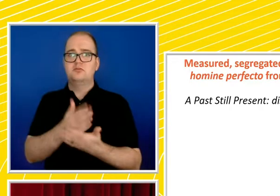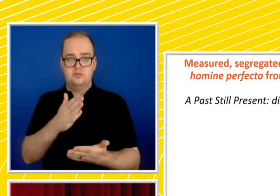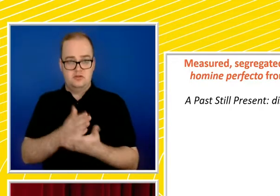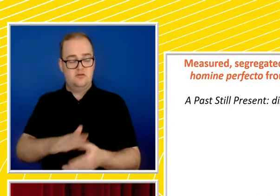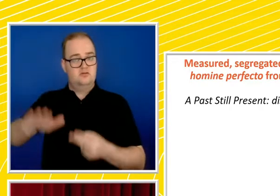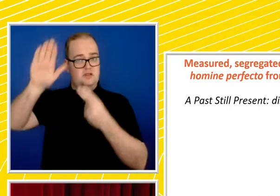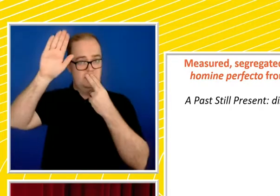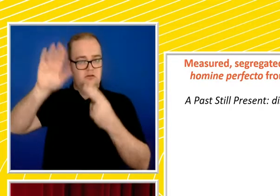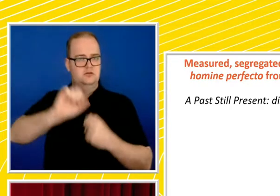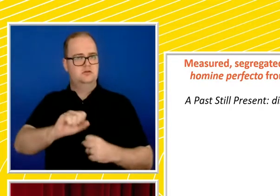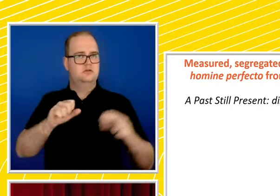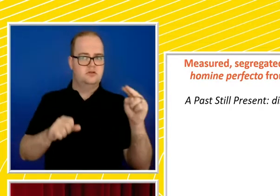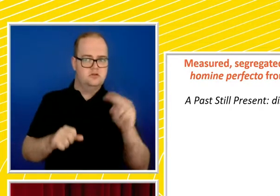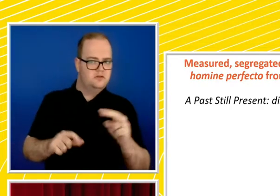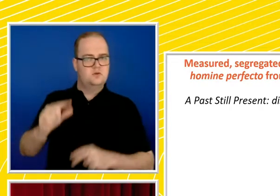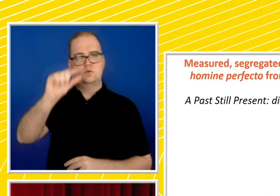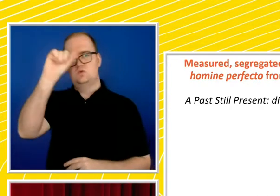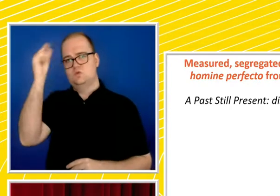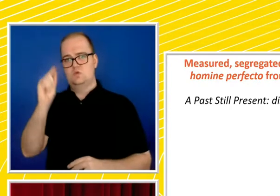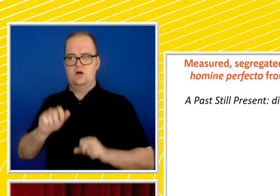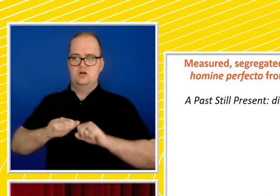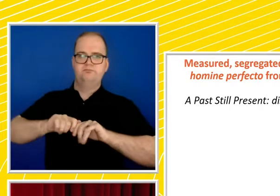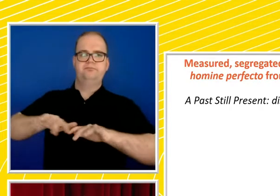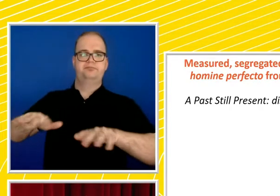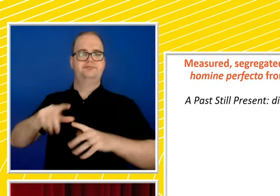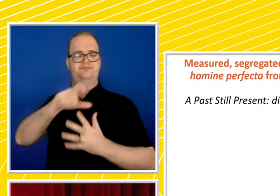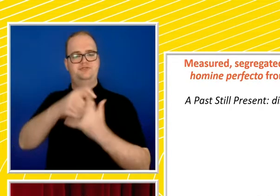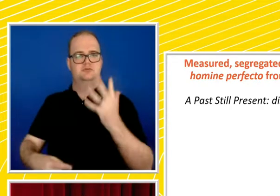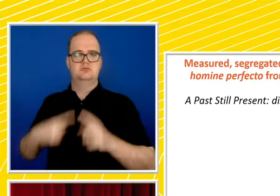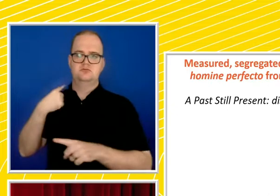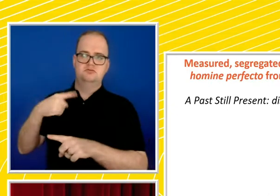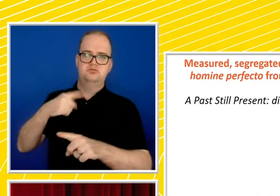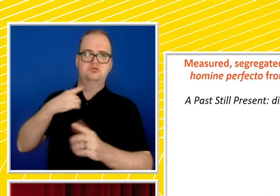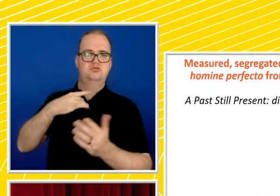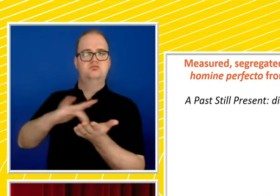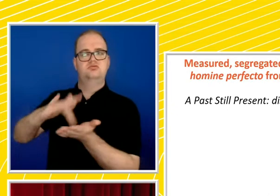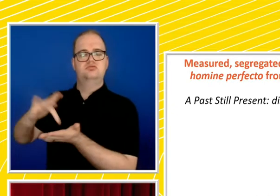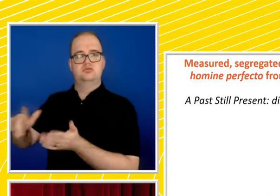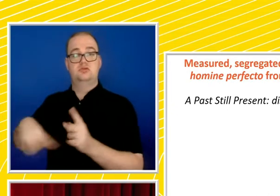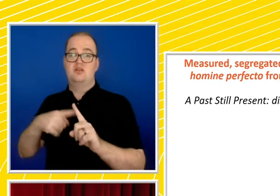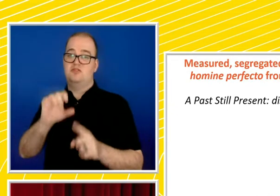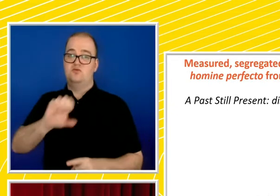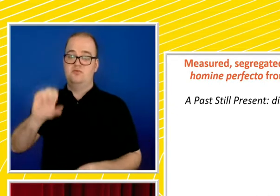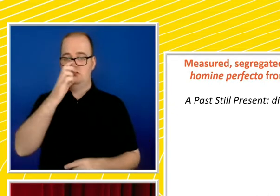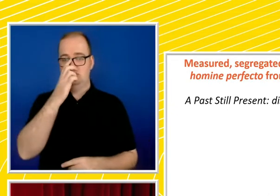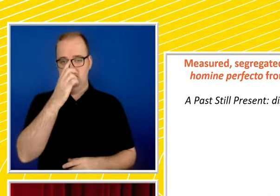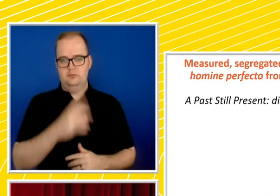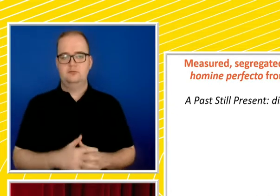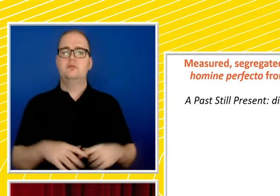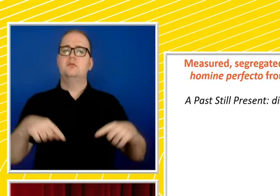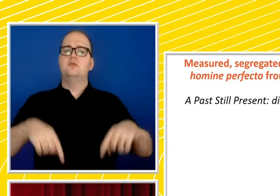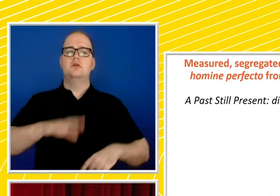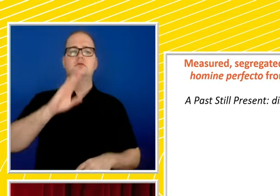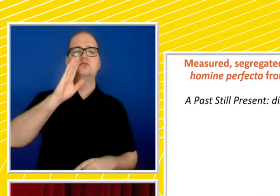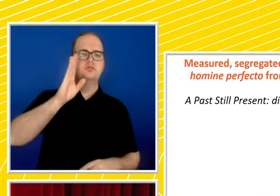disability prevalent throughout Europe and the rest of the world at that time. So the aim of this series of seminars is